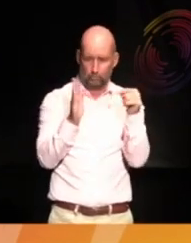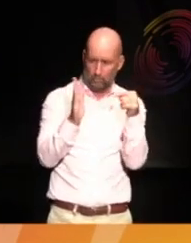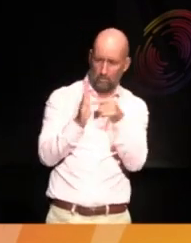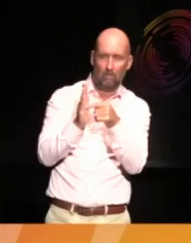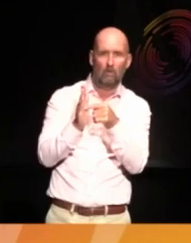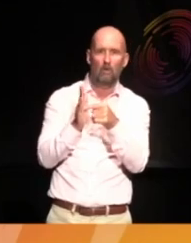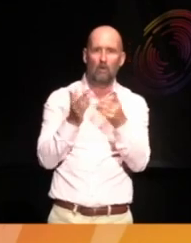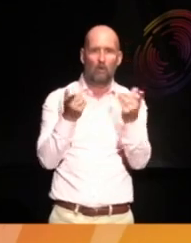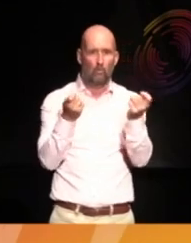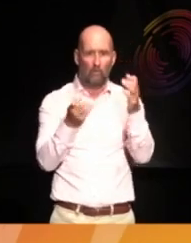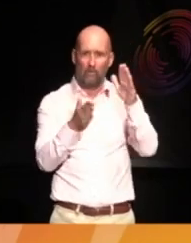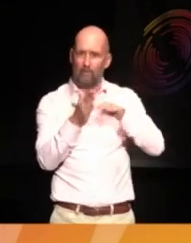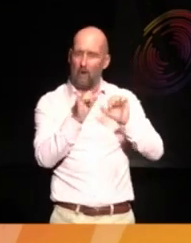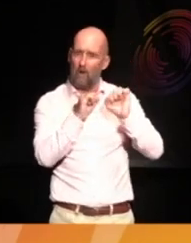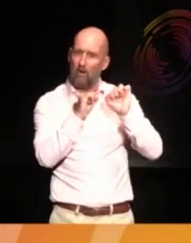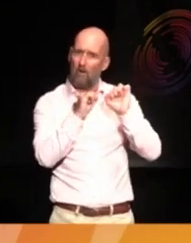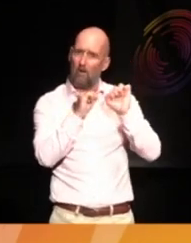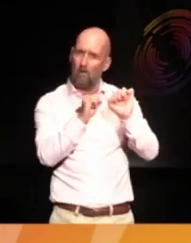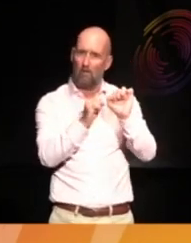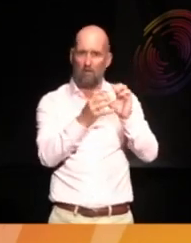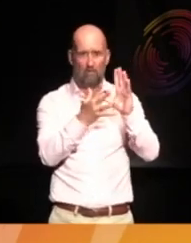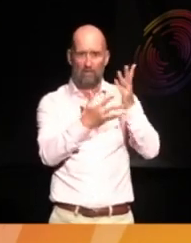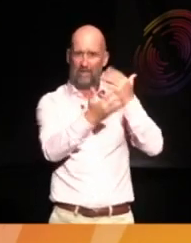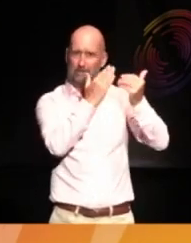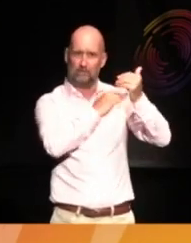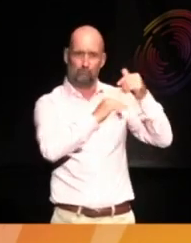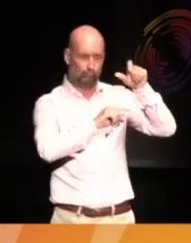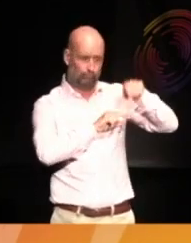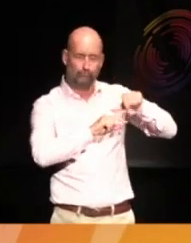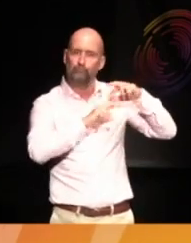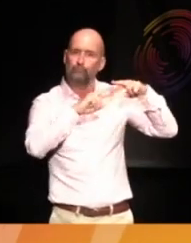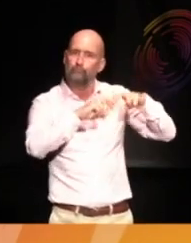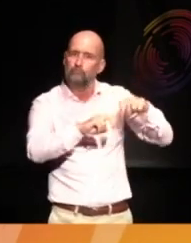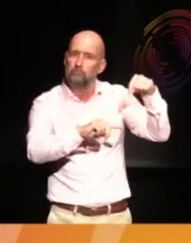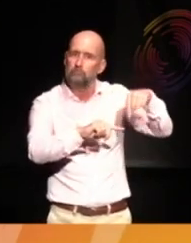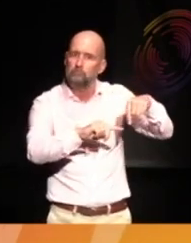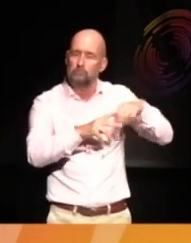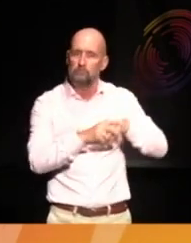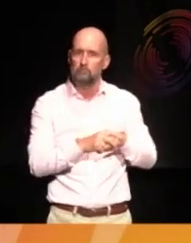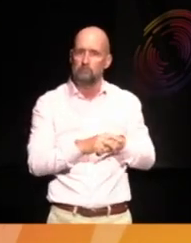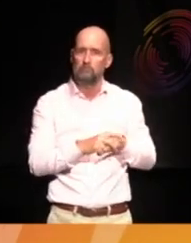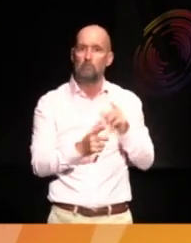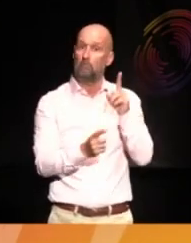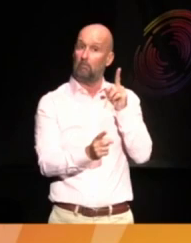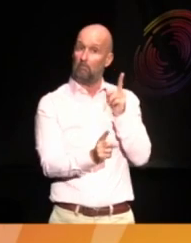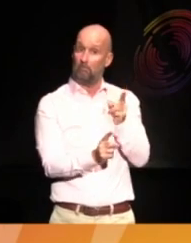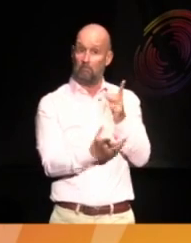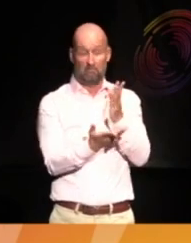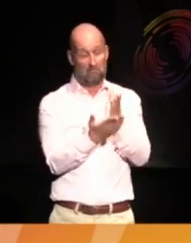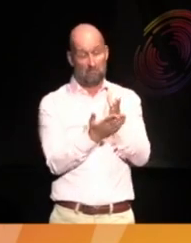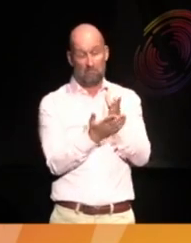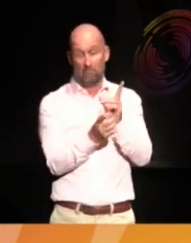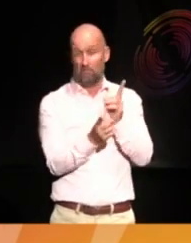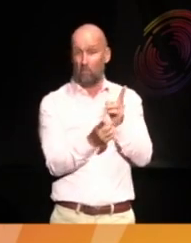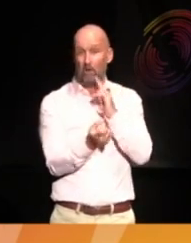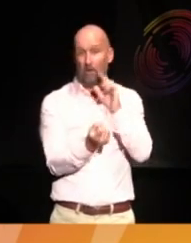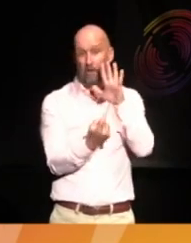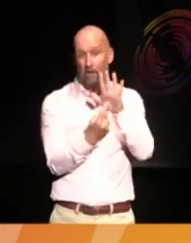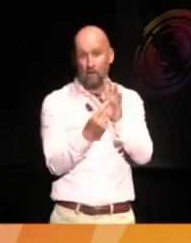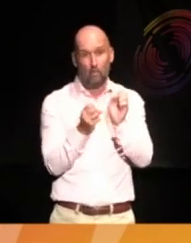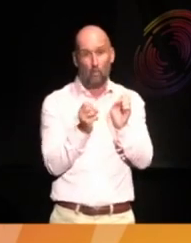Western kind of epistemological forming. So I think community museums are also imaged as an alternative way of